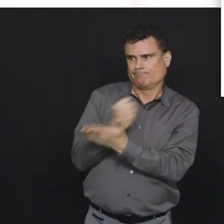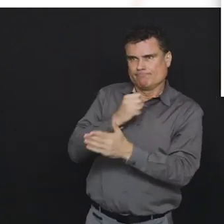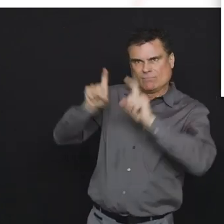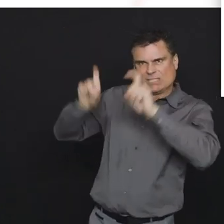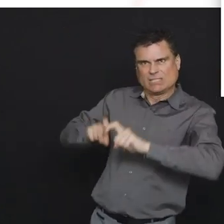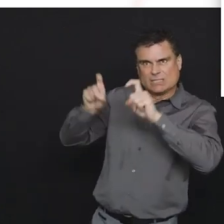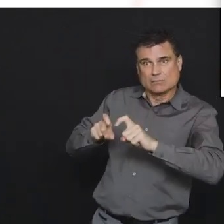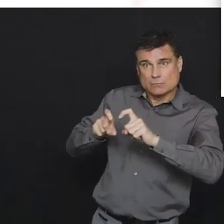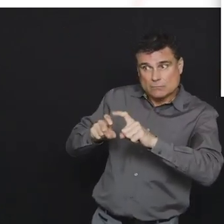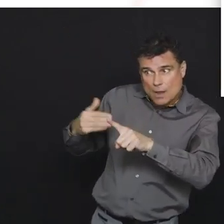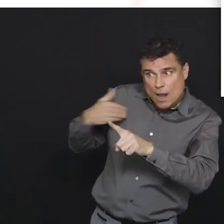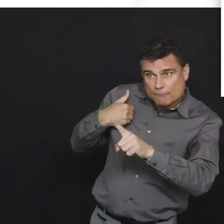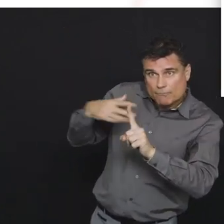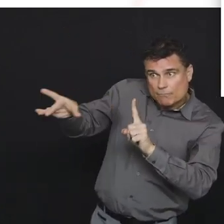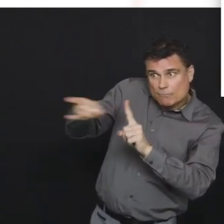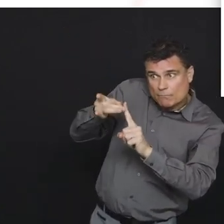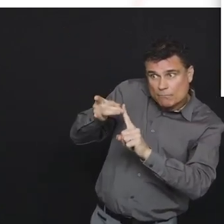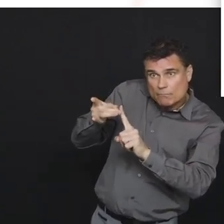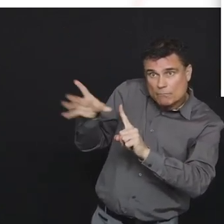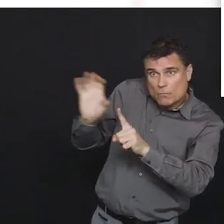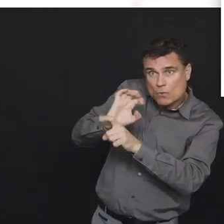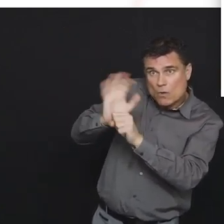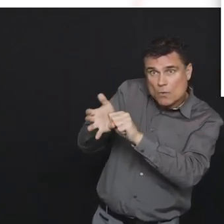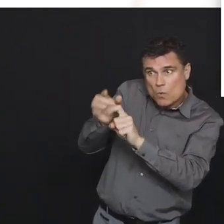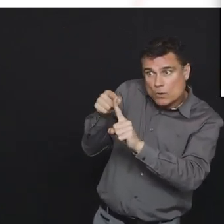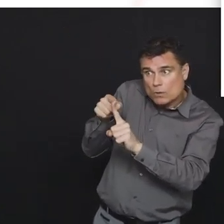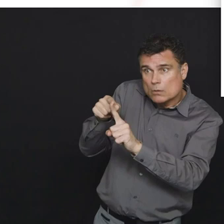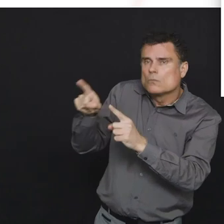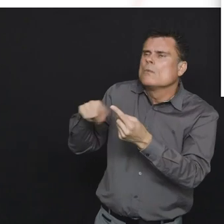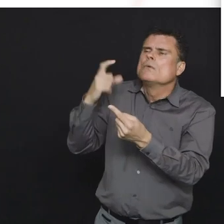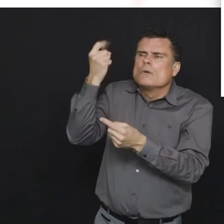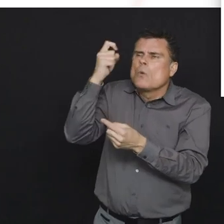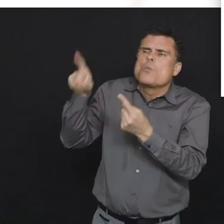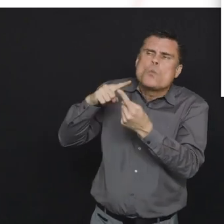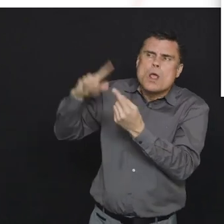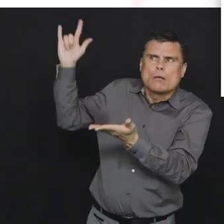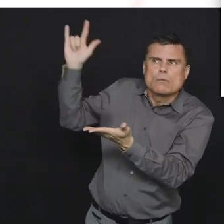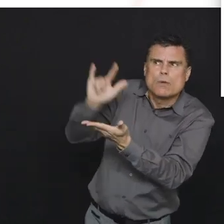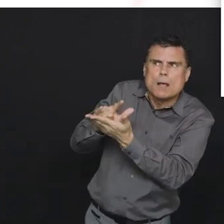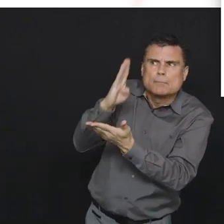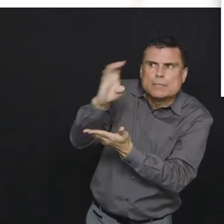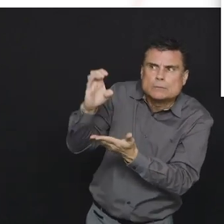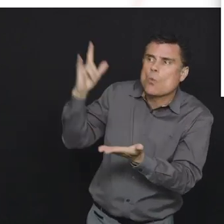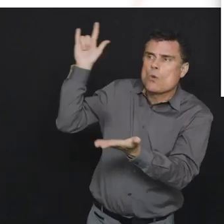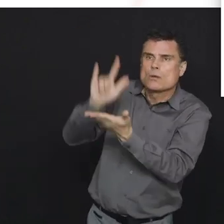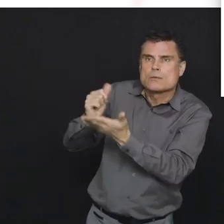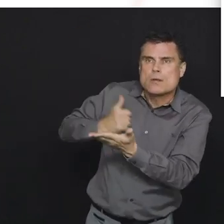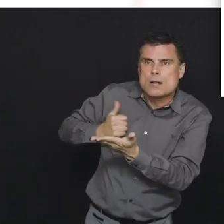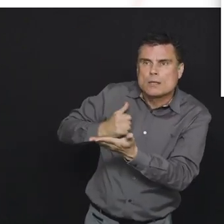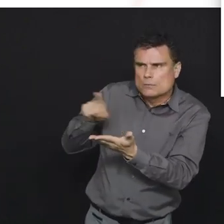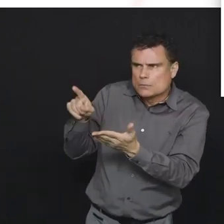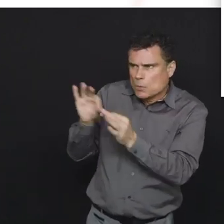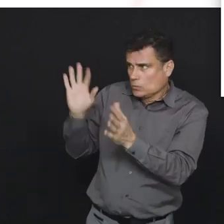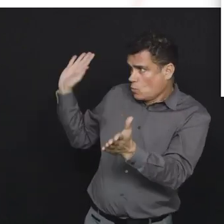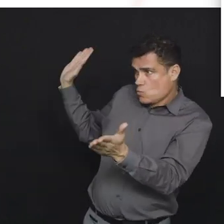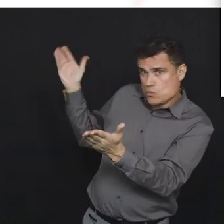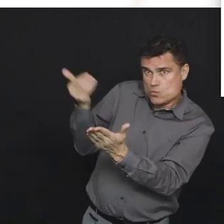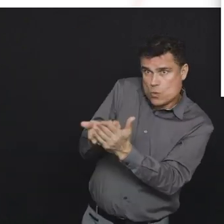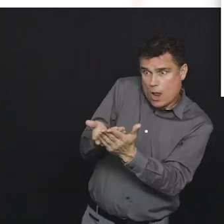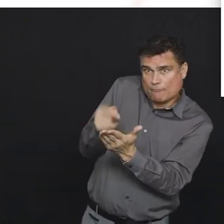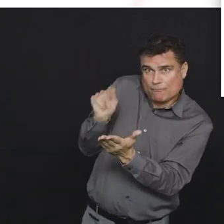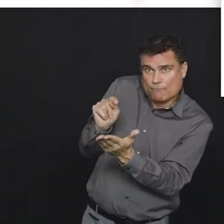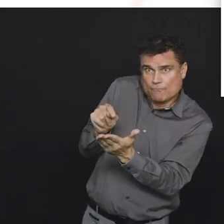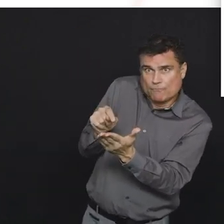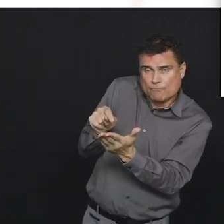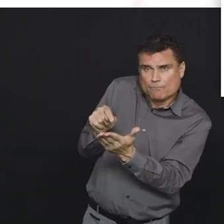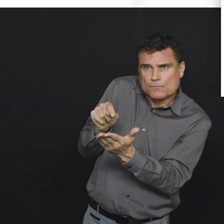people who had come in from other countries so that we could detect when people were coming into the BC and into Canada